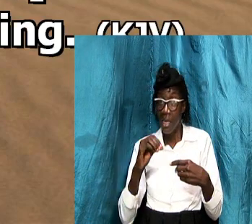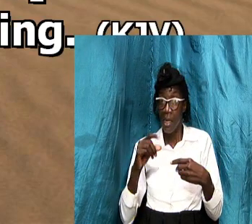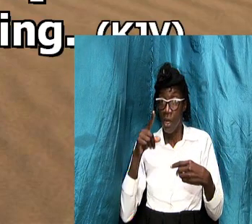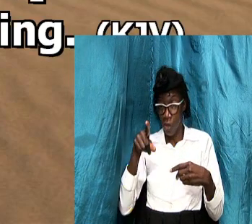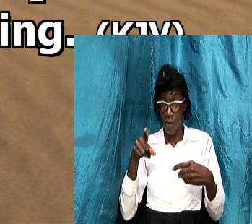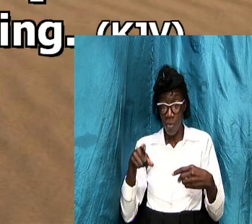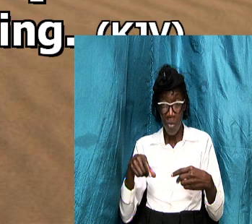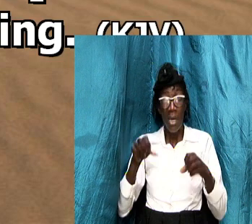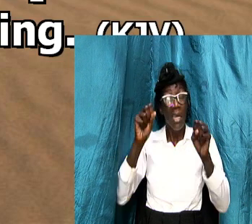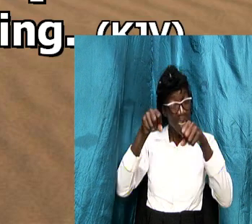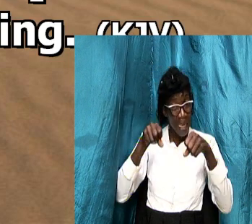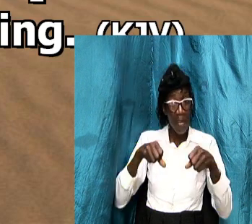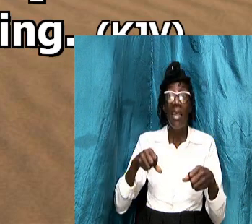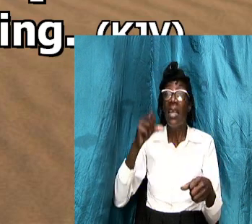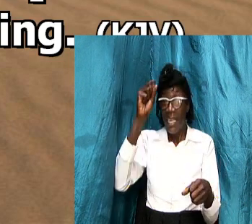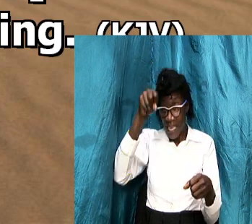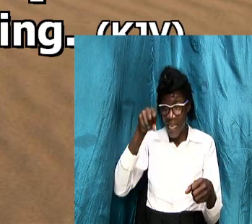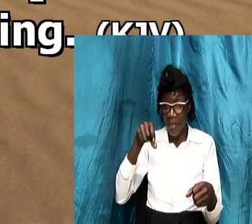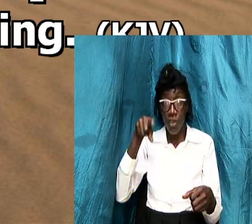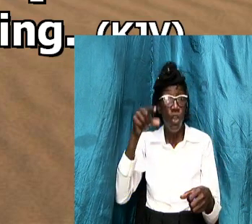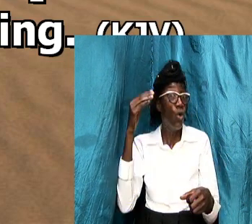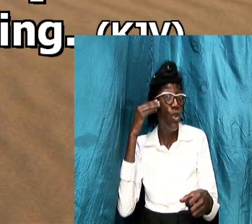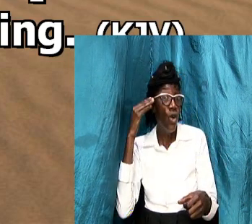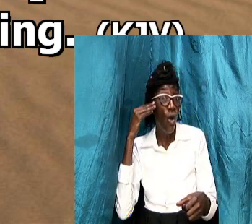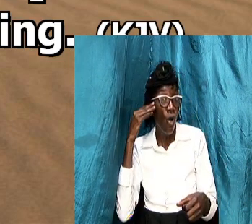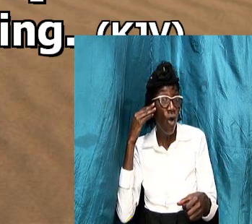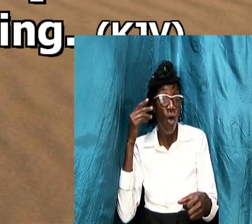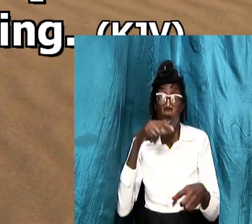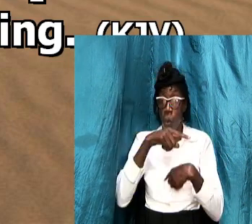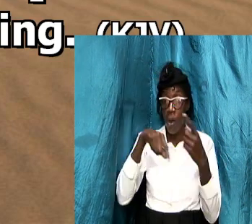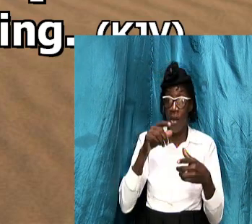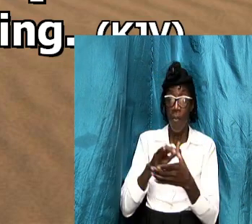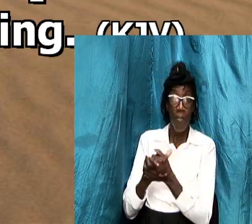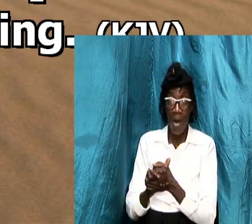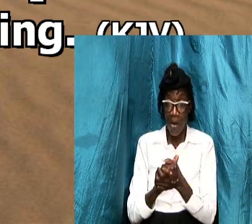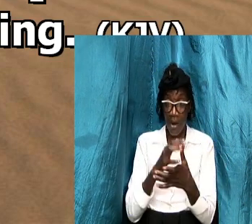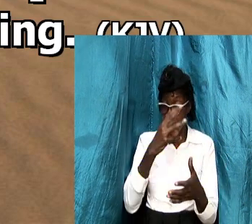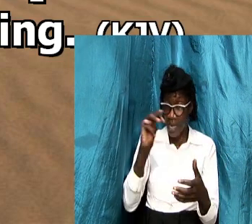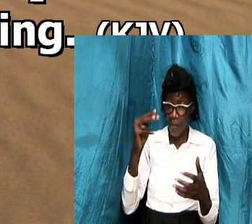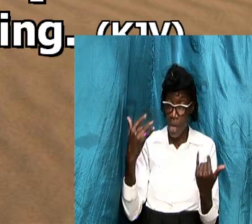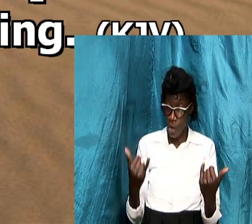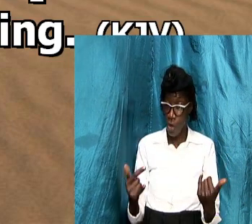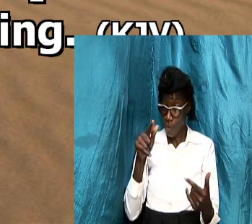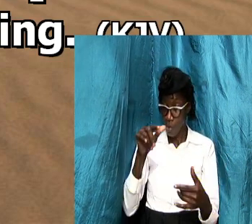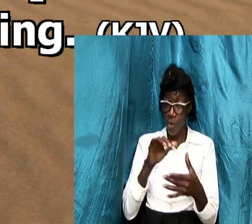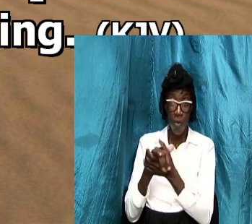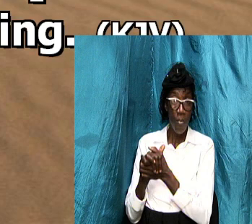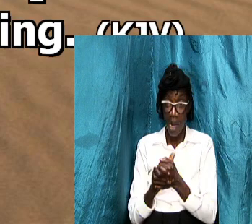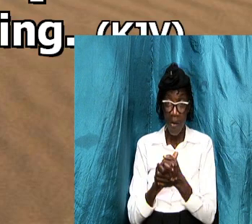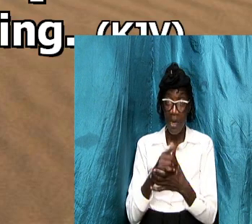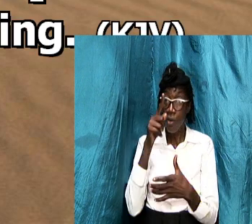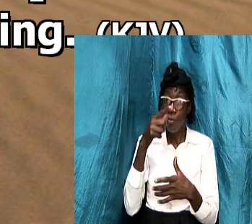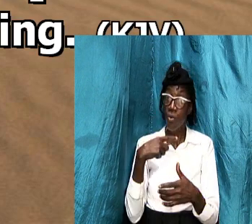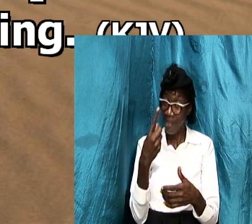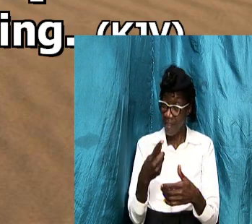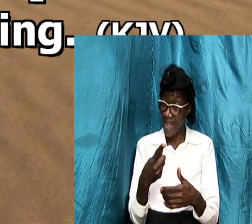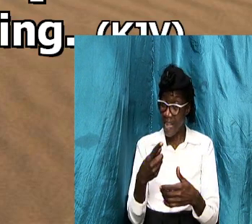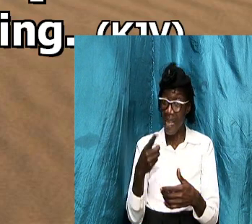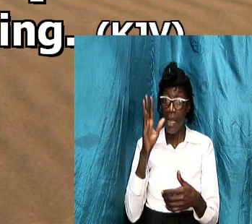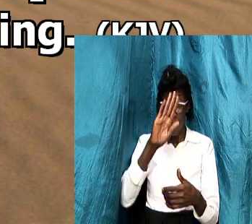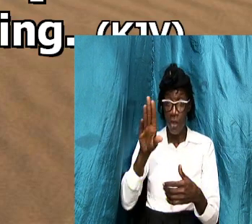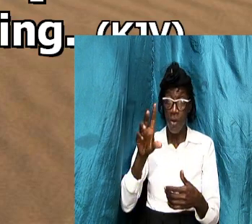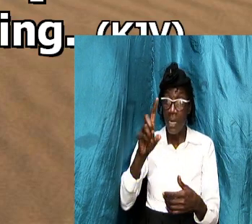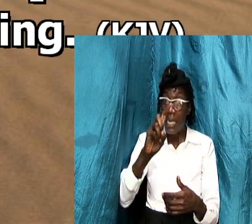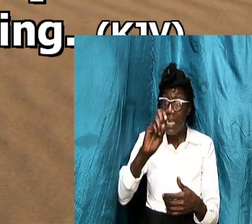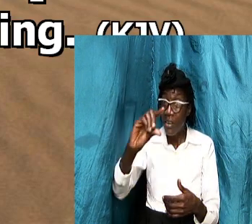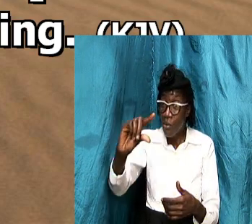of course he doesn't have his own level and you knew that when you got married to him so now that you're married are you saying that your degree is